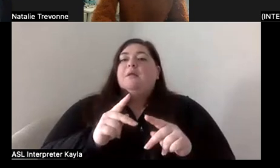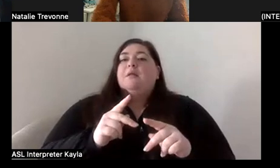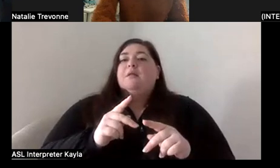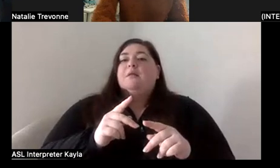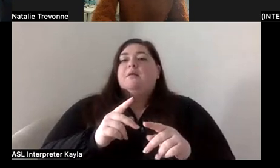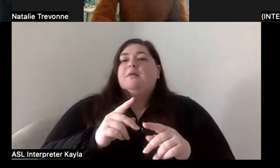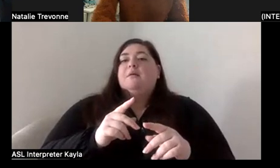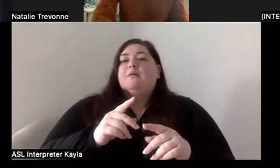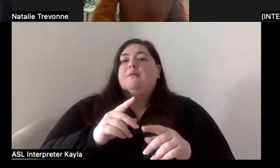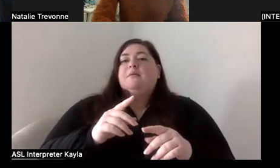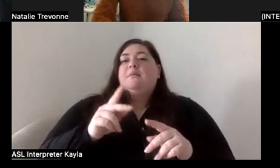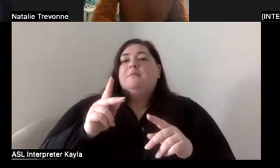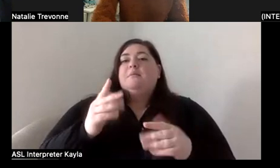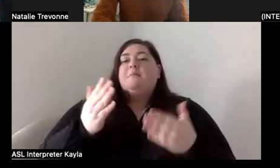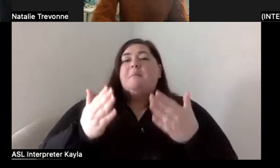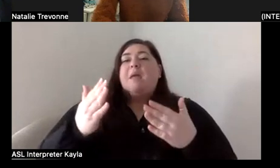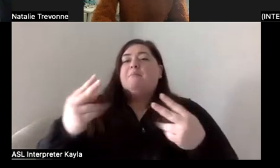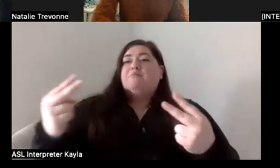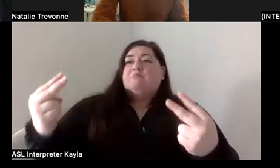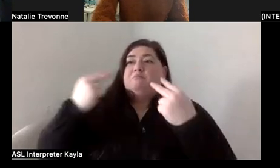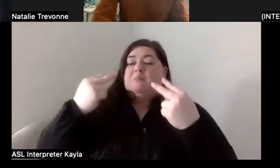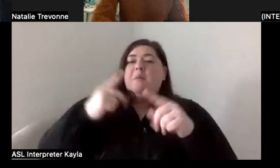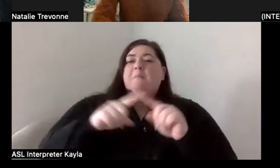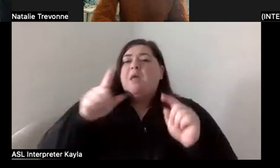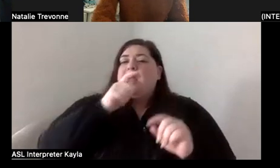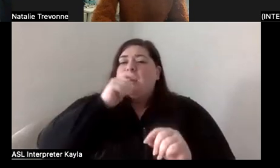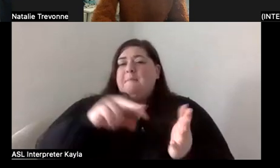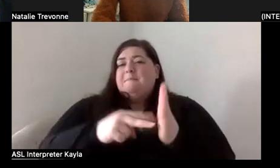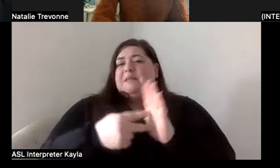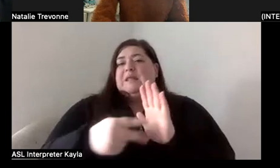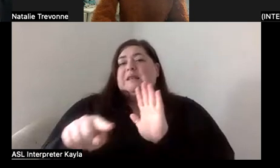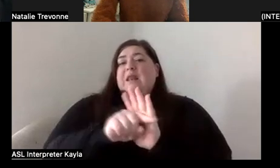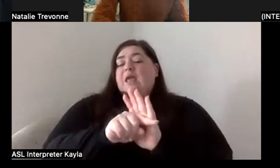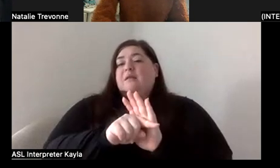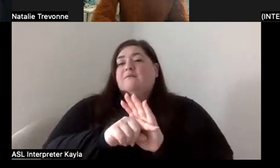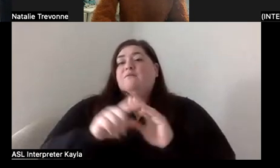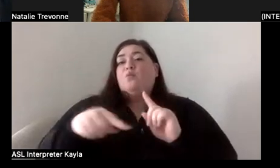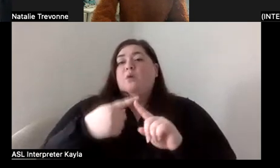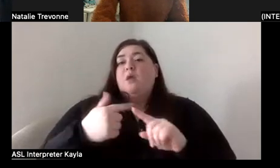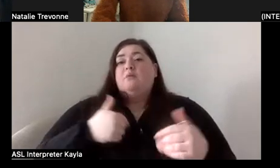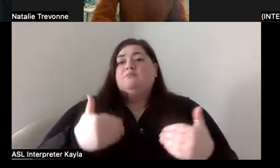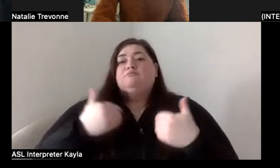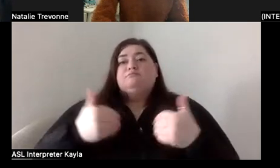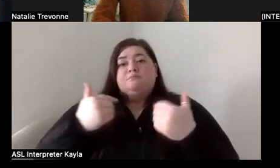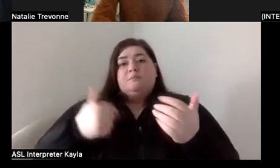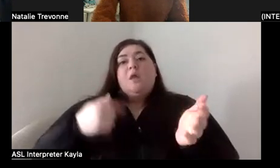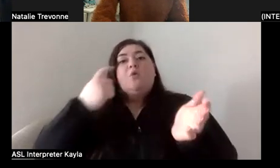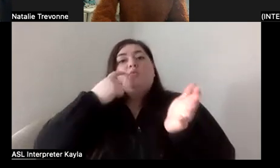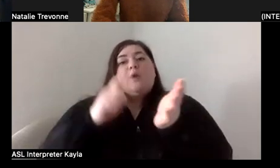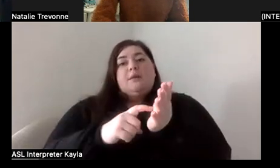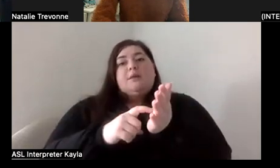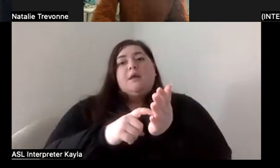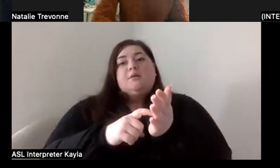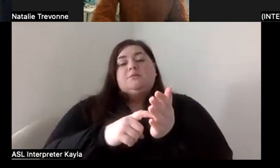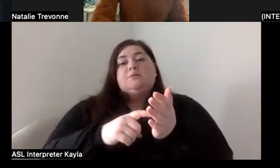become kind of a spectacle, but not in a negative way, you know, and I, at a very early age, I recognized that, um, you know,